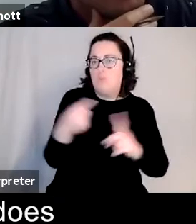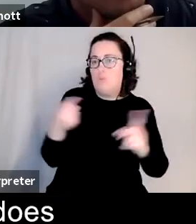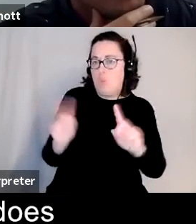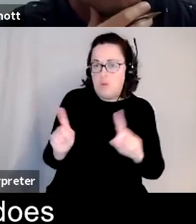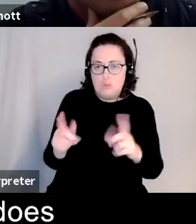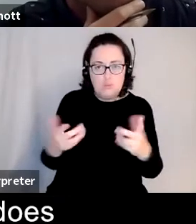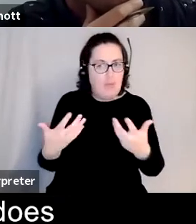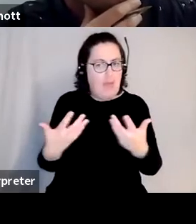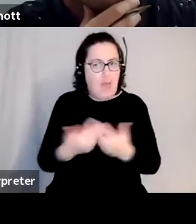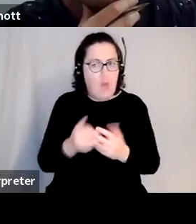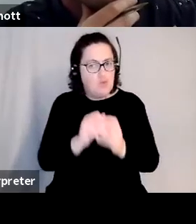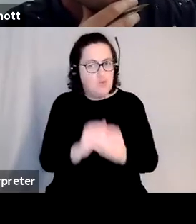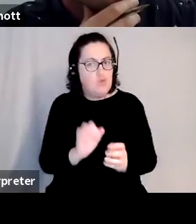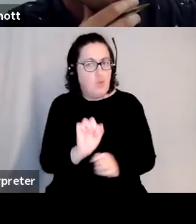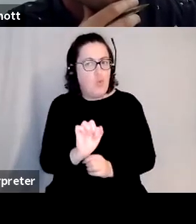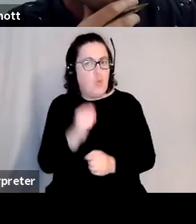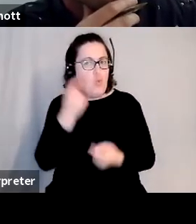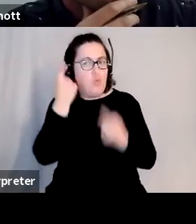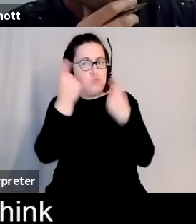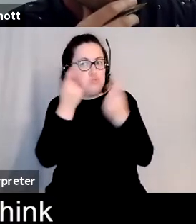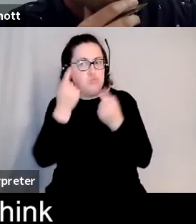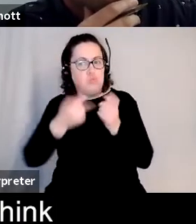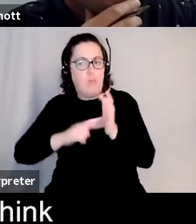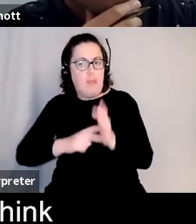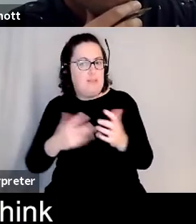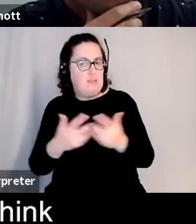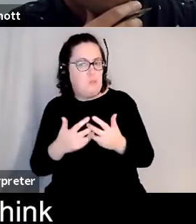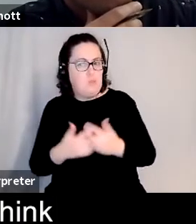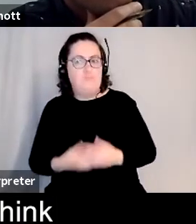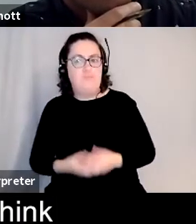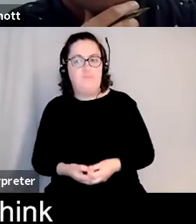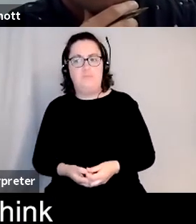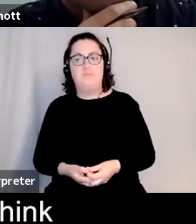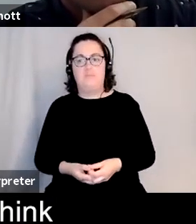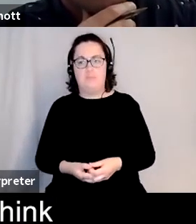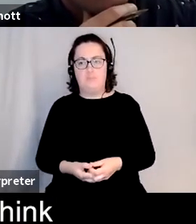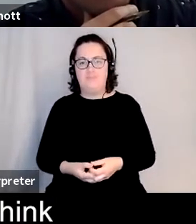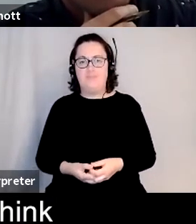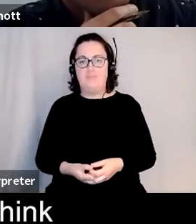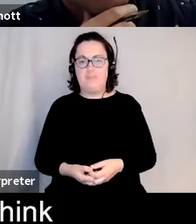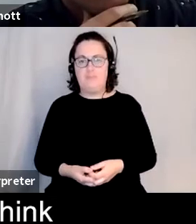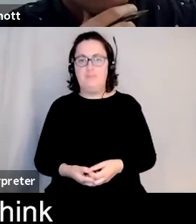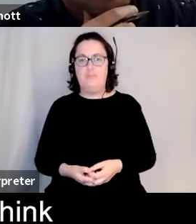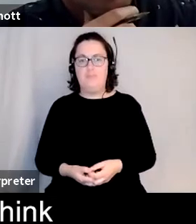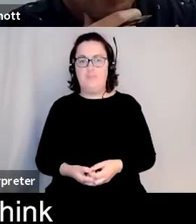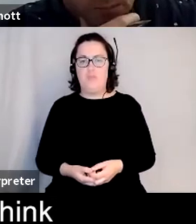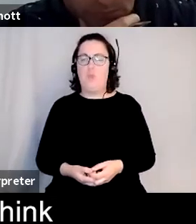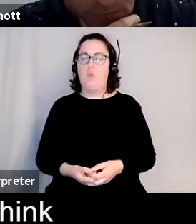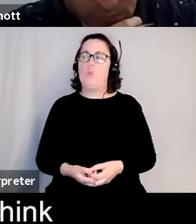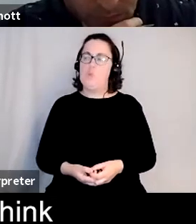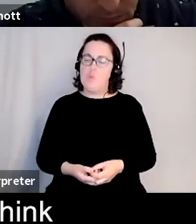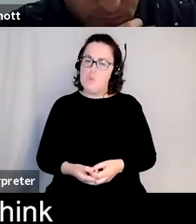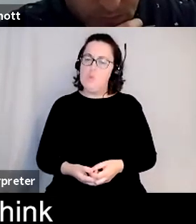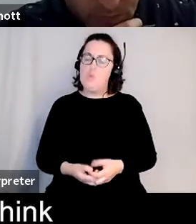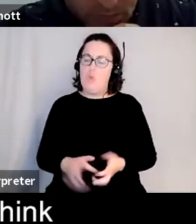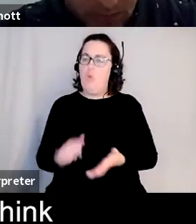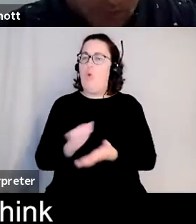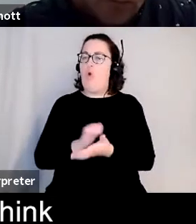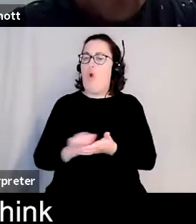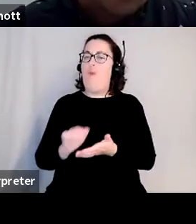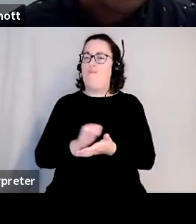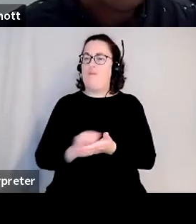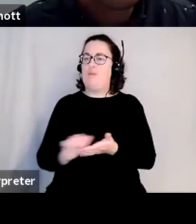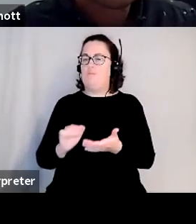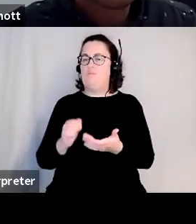that work when you're thinking about the audience well i think i mean quite often i think about these projects in in